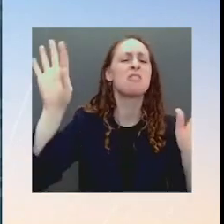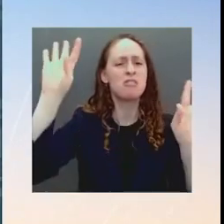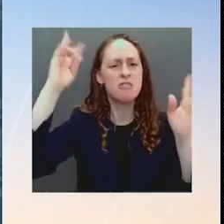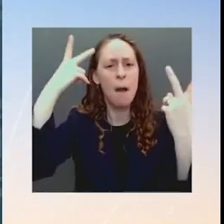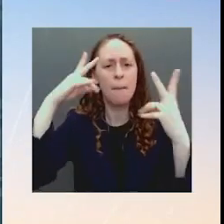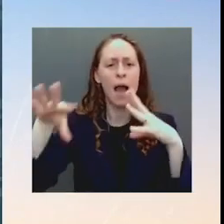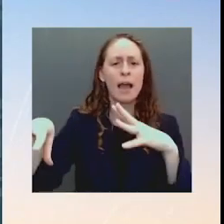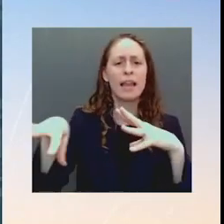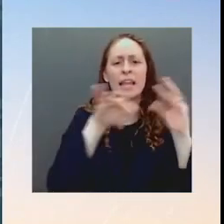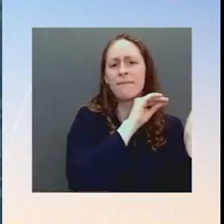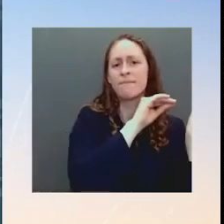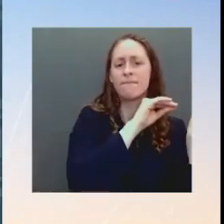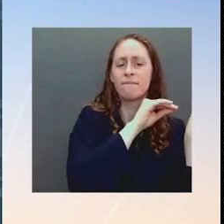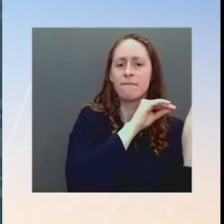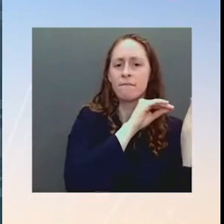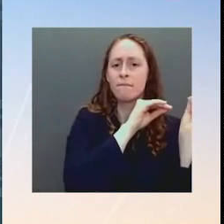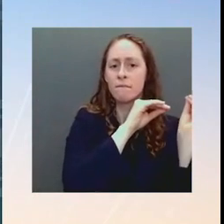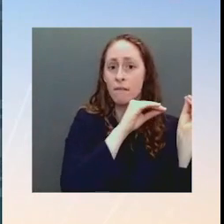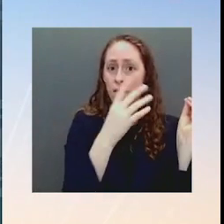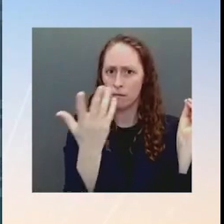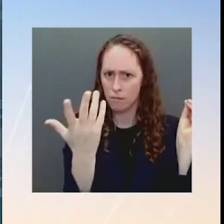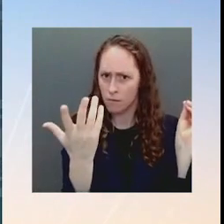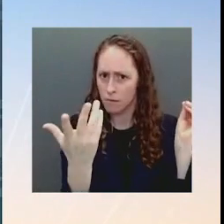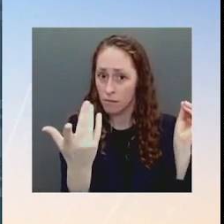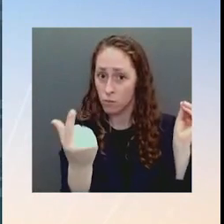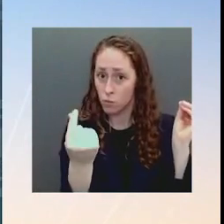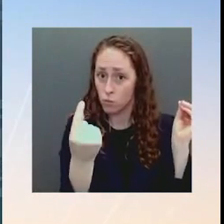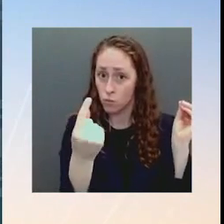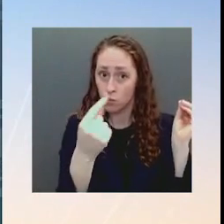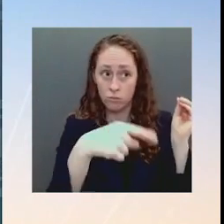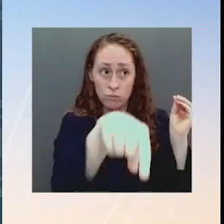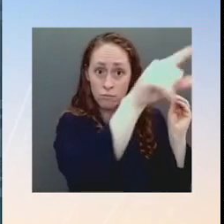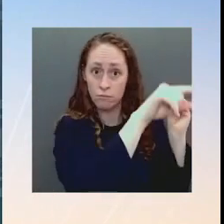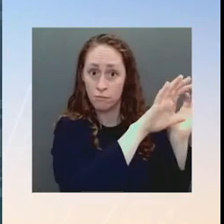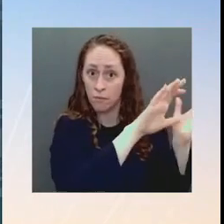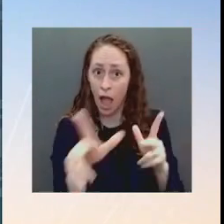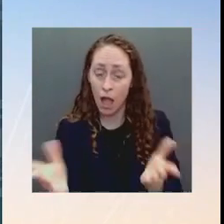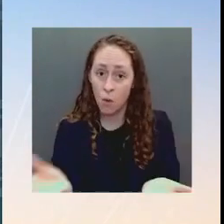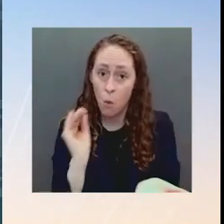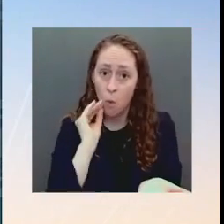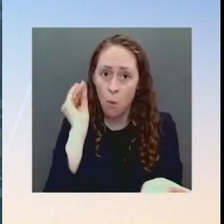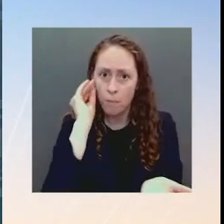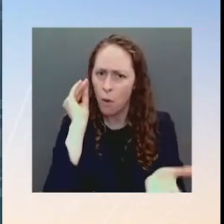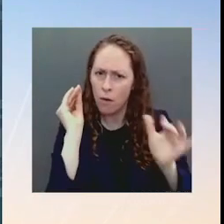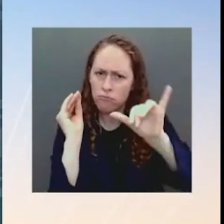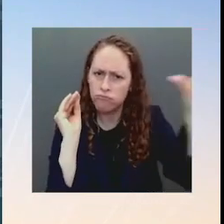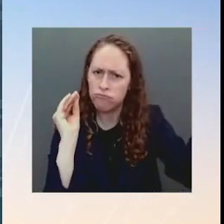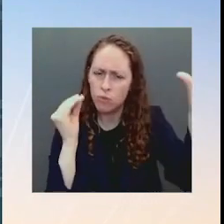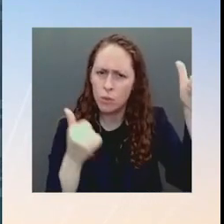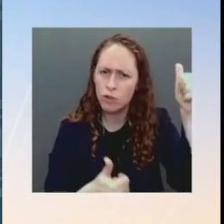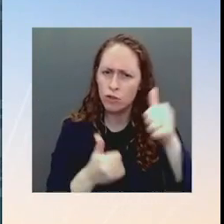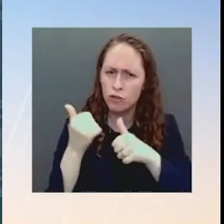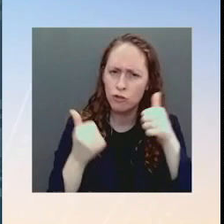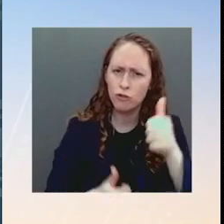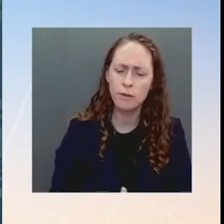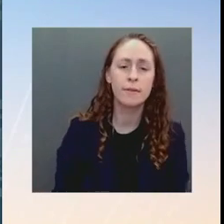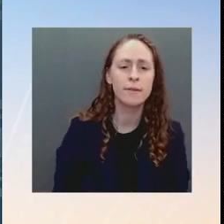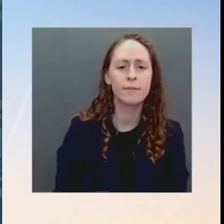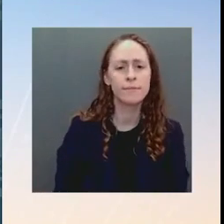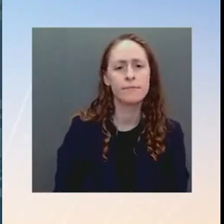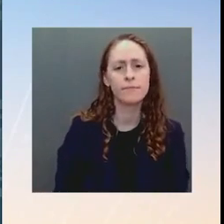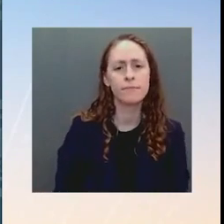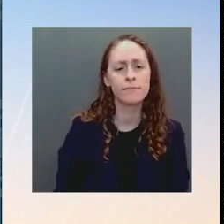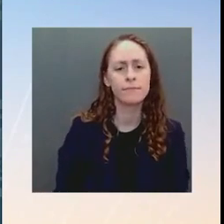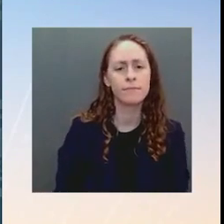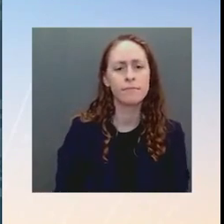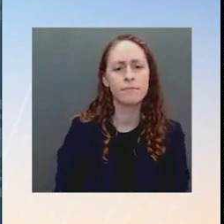They're not intended to be permanent. And again, we already had a true presence in all of these countries where we are doing an increase